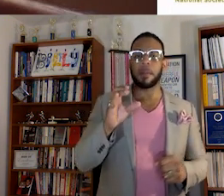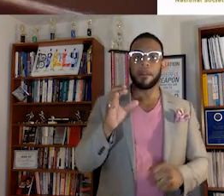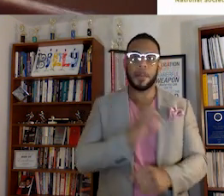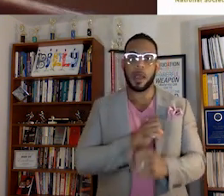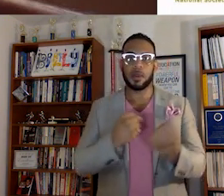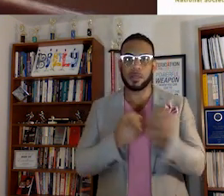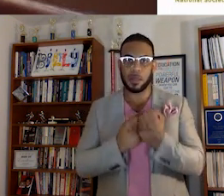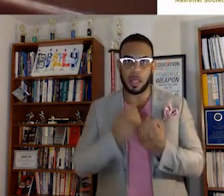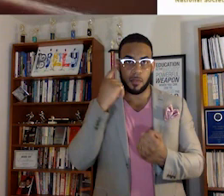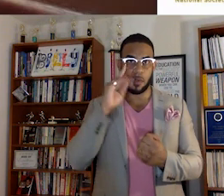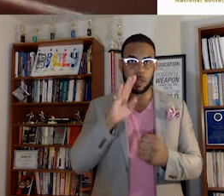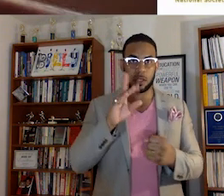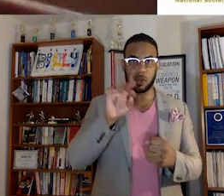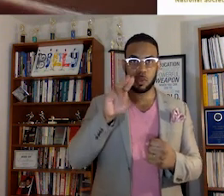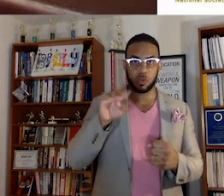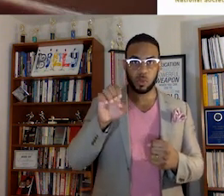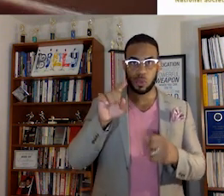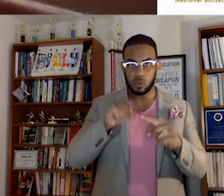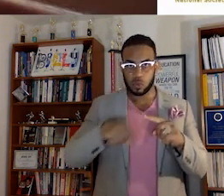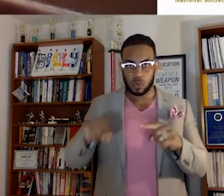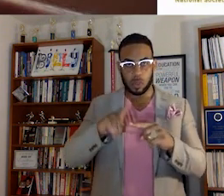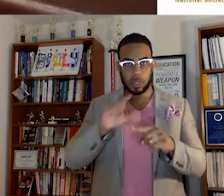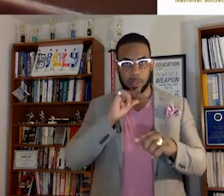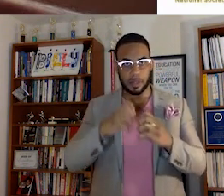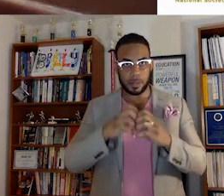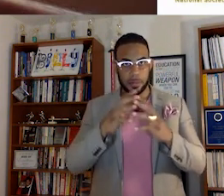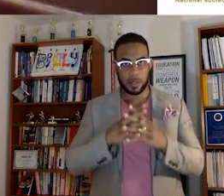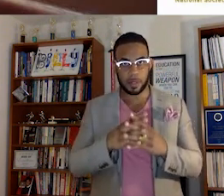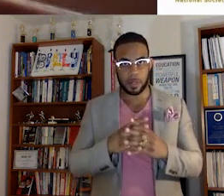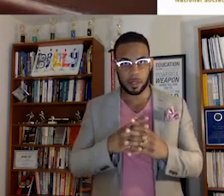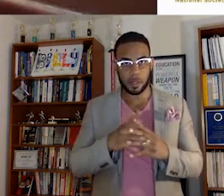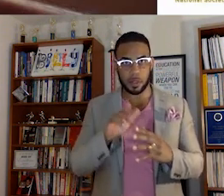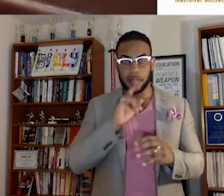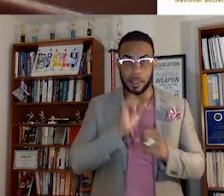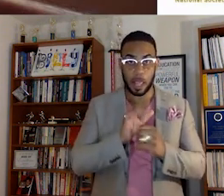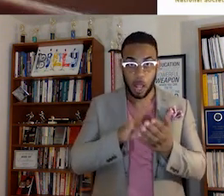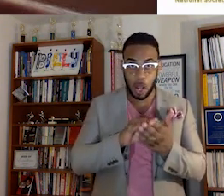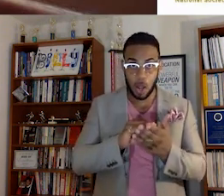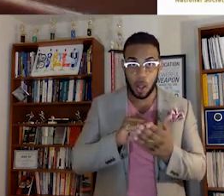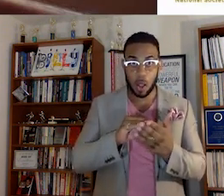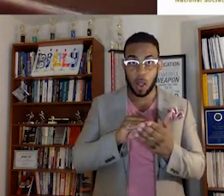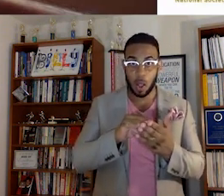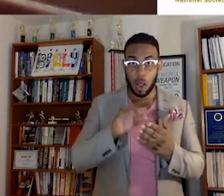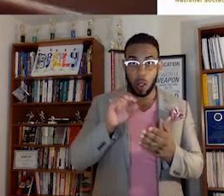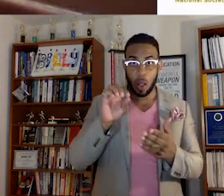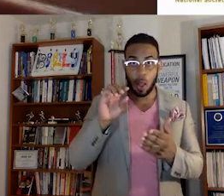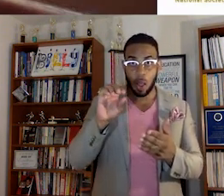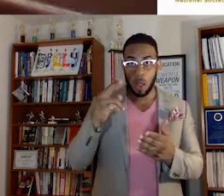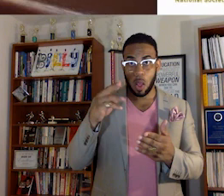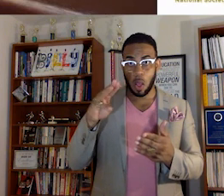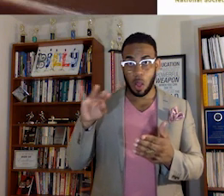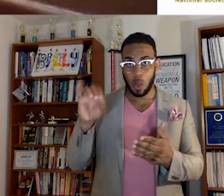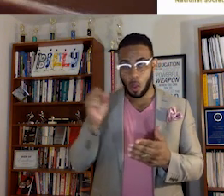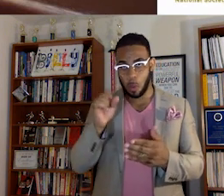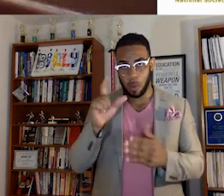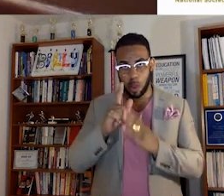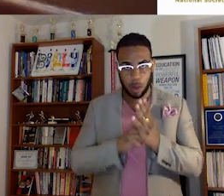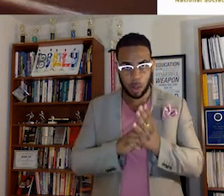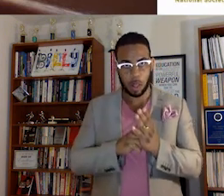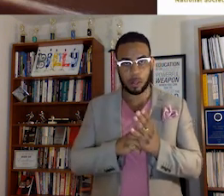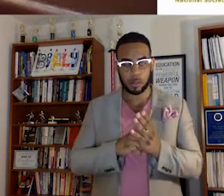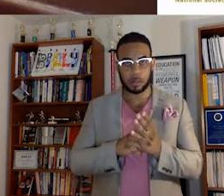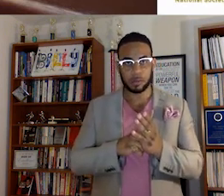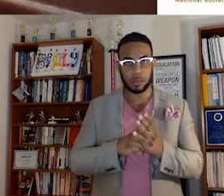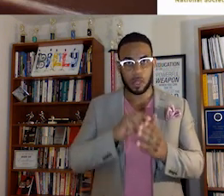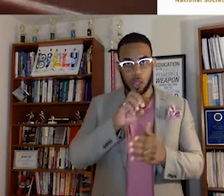for his drone circuit that he's built. So he's actually learning Ohm's law, so voltage is equal current times